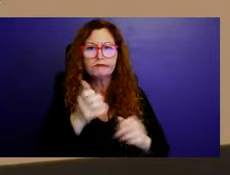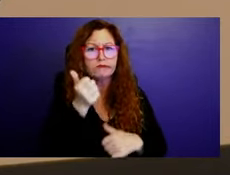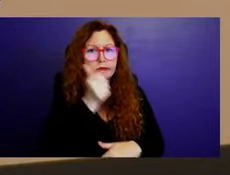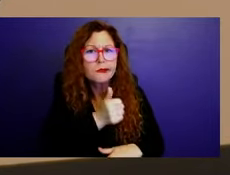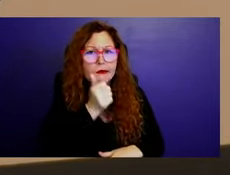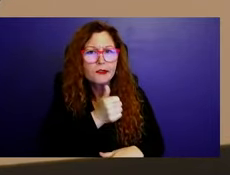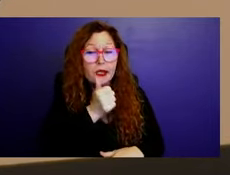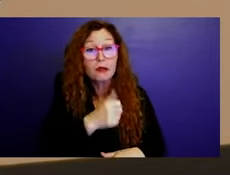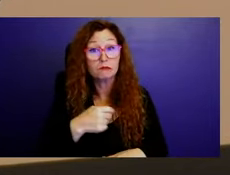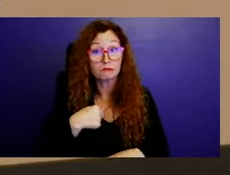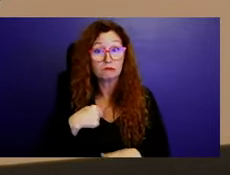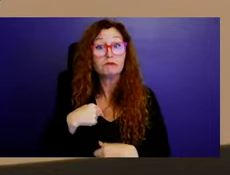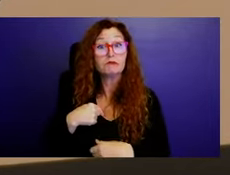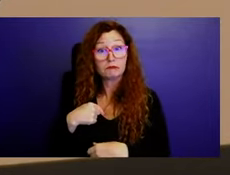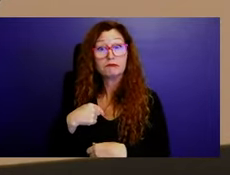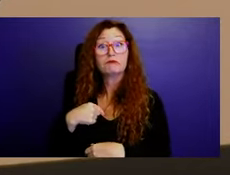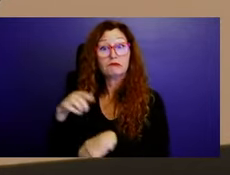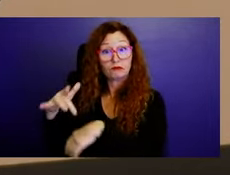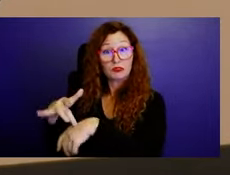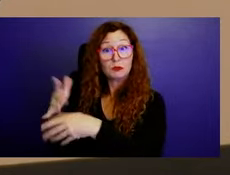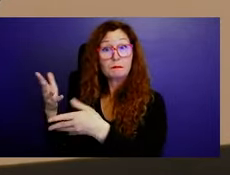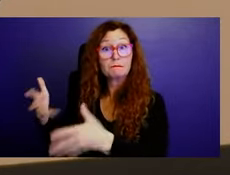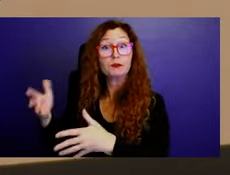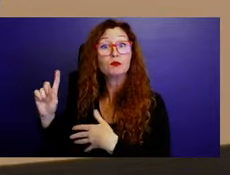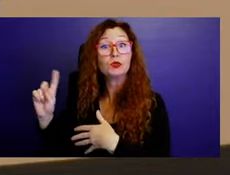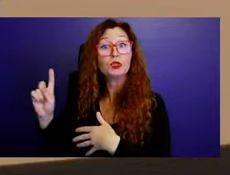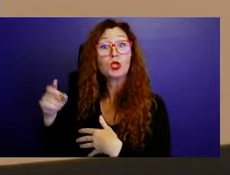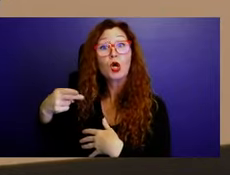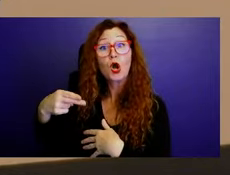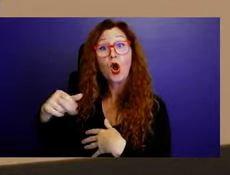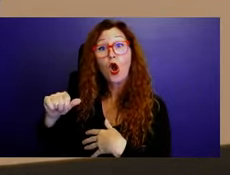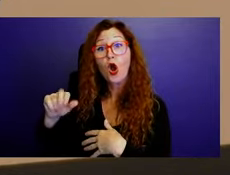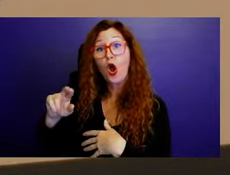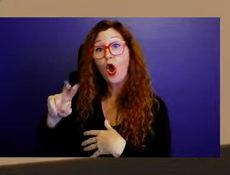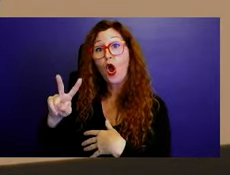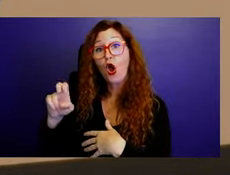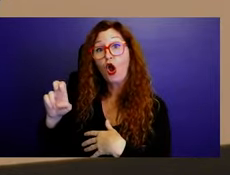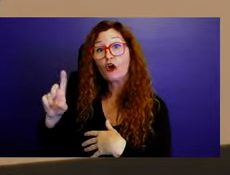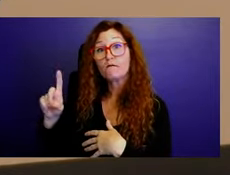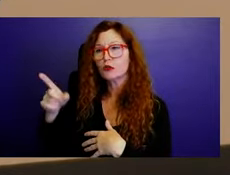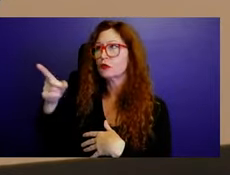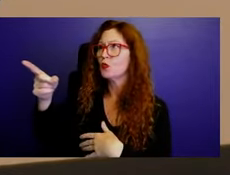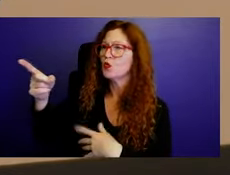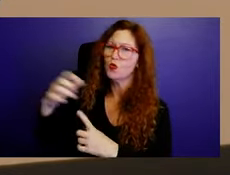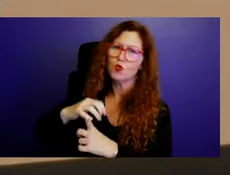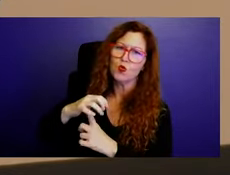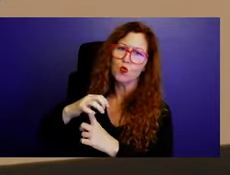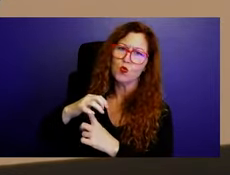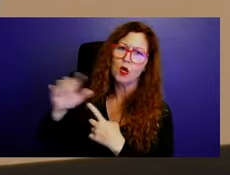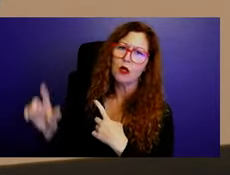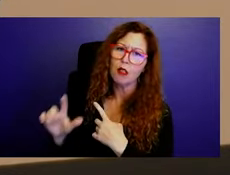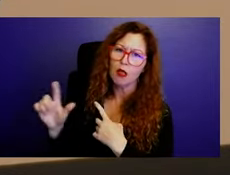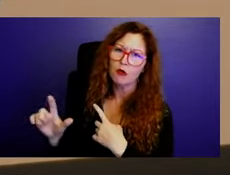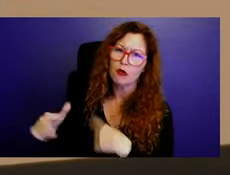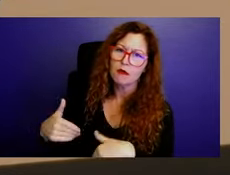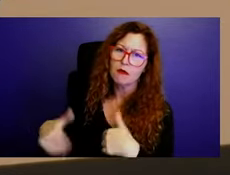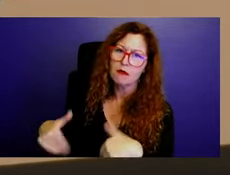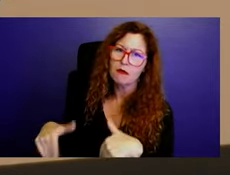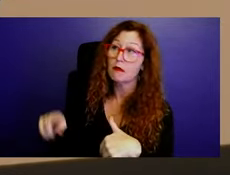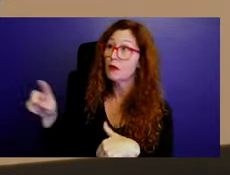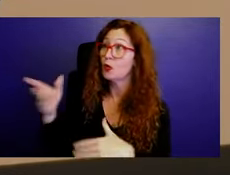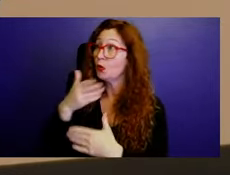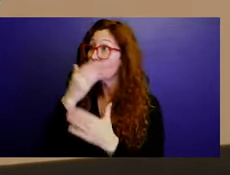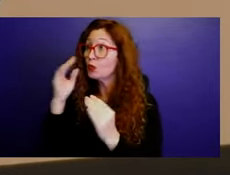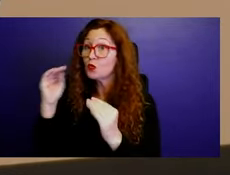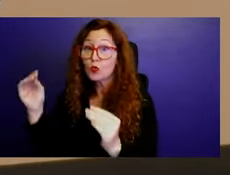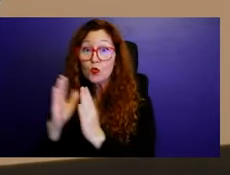Our library is superb. If they don't have a book, they'll get it to you from any place in the world. We have been